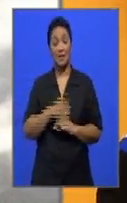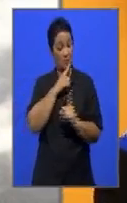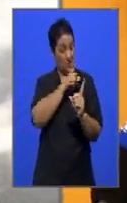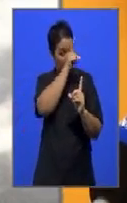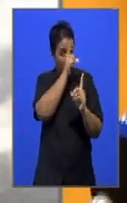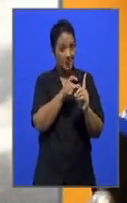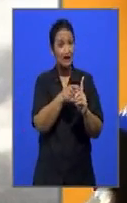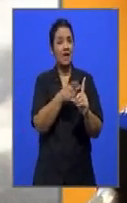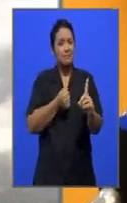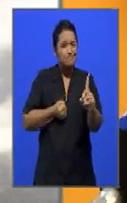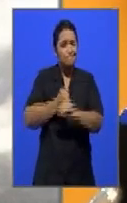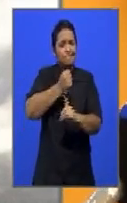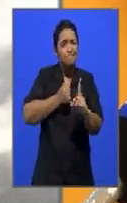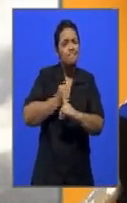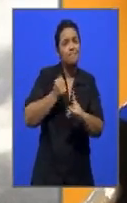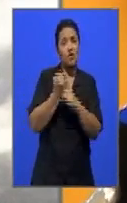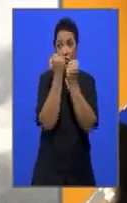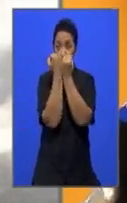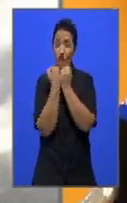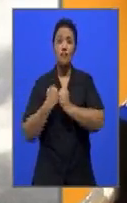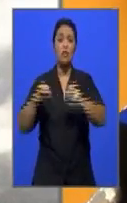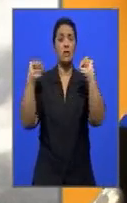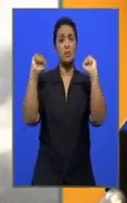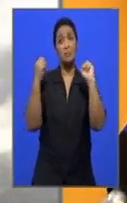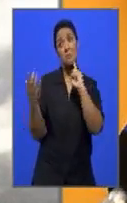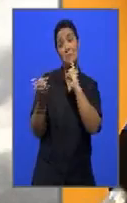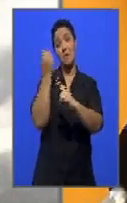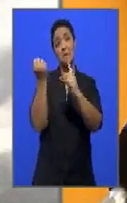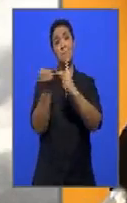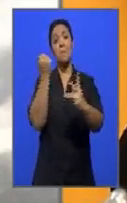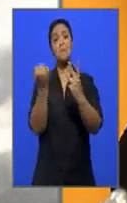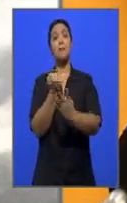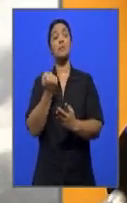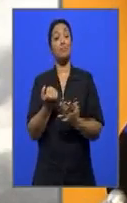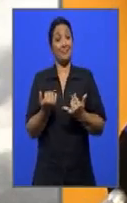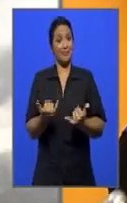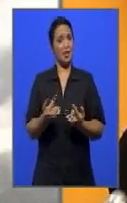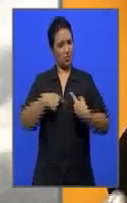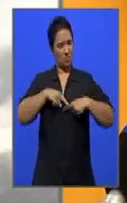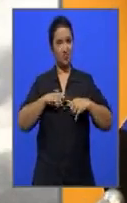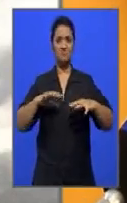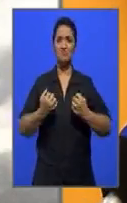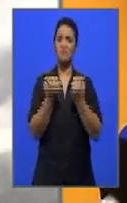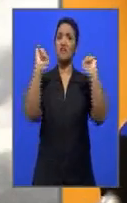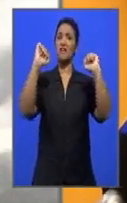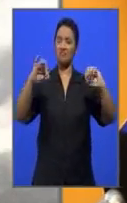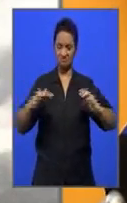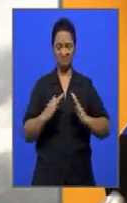for this freedom, for us to gain this freedom. And now we are living happily because of